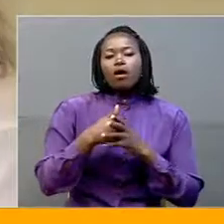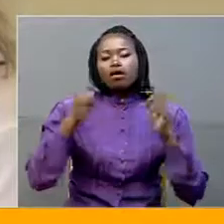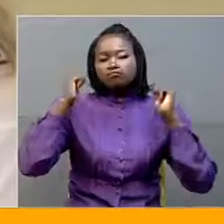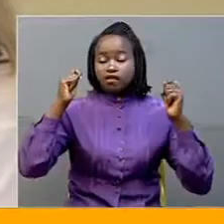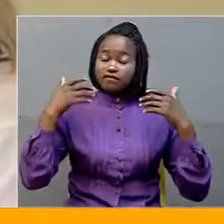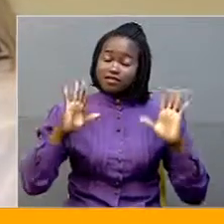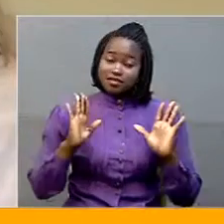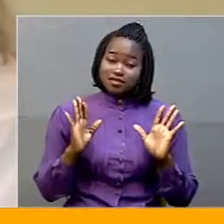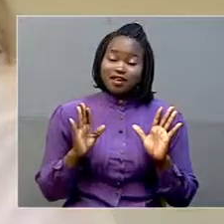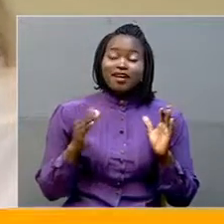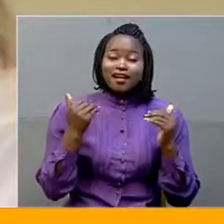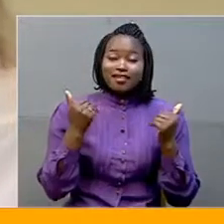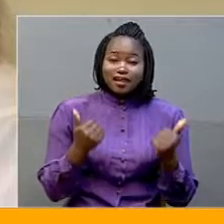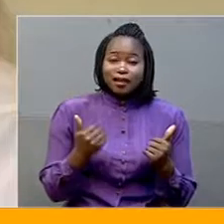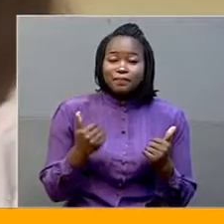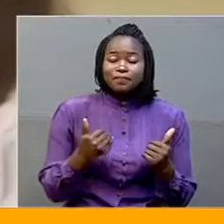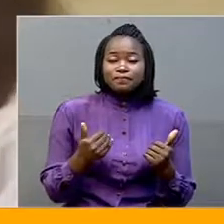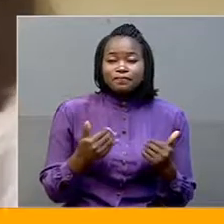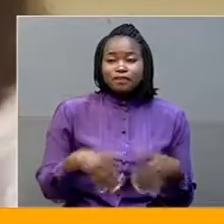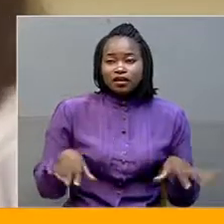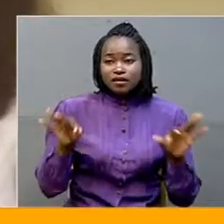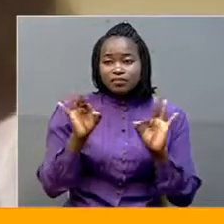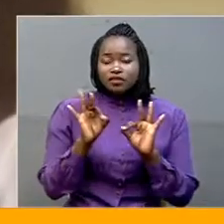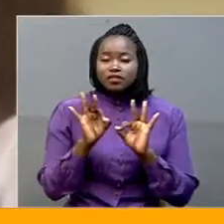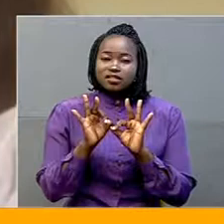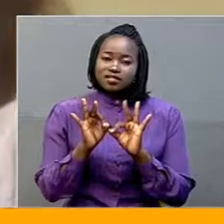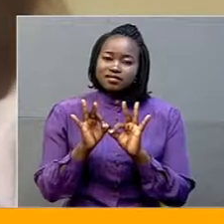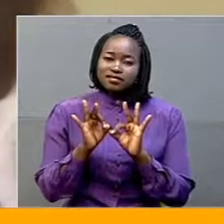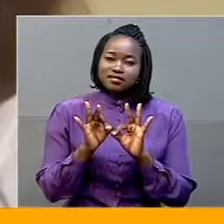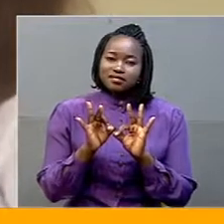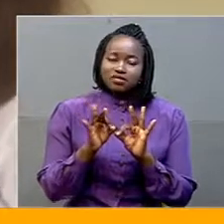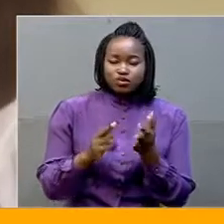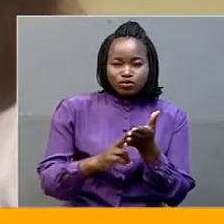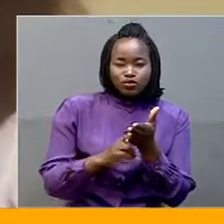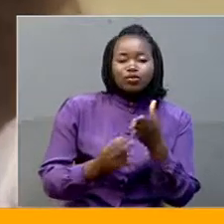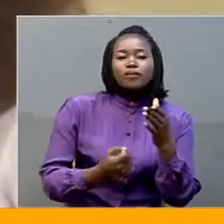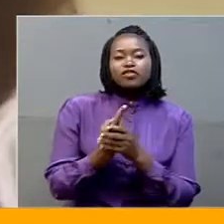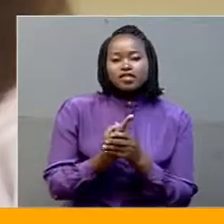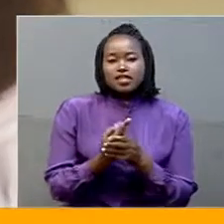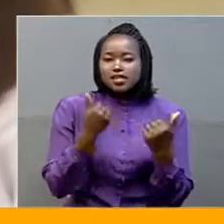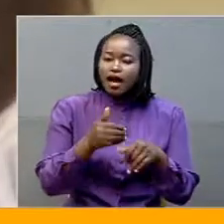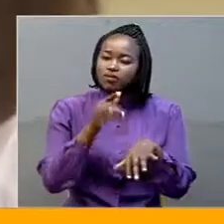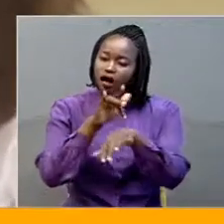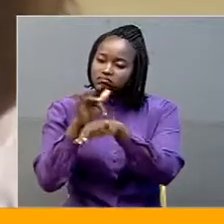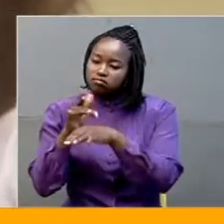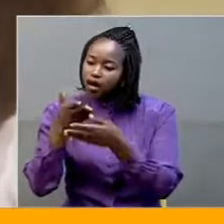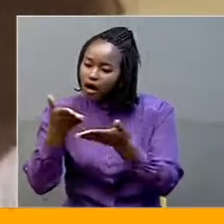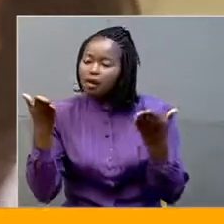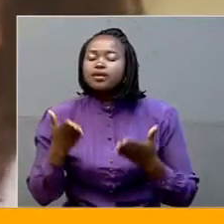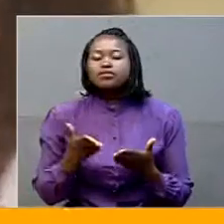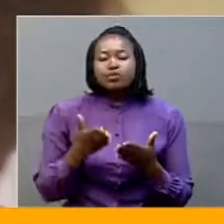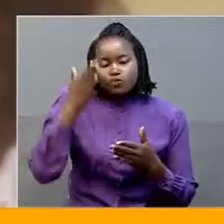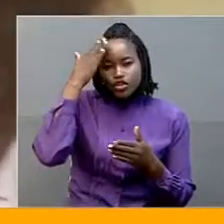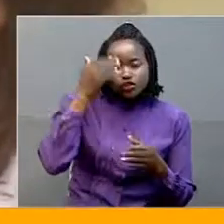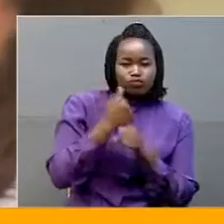And we need to use those opportunities because everything is there, we have the awareness, we know what to do, the drugs are there,